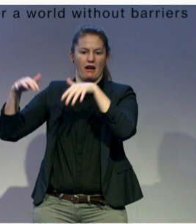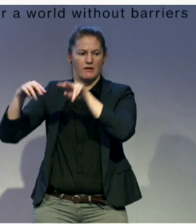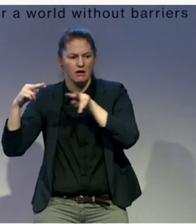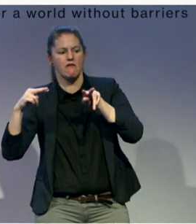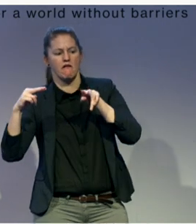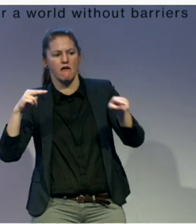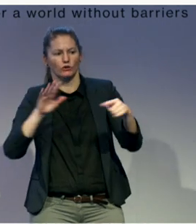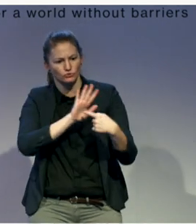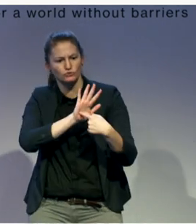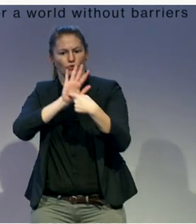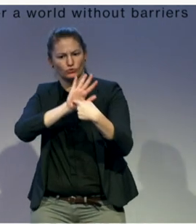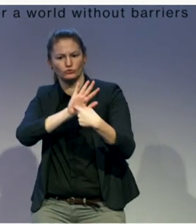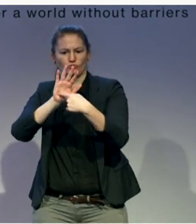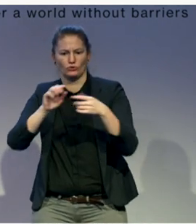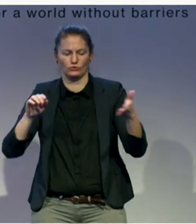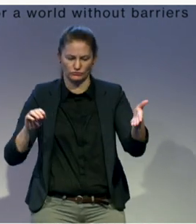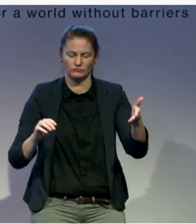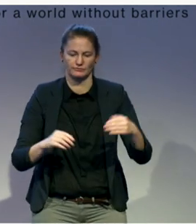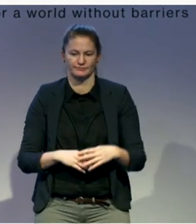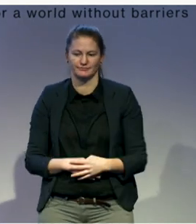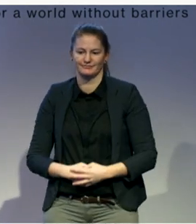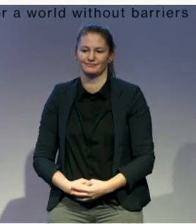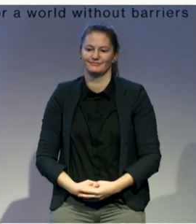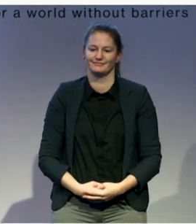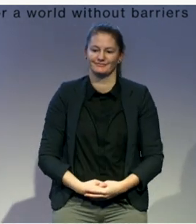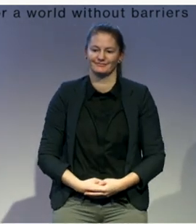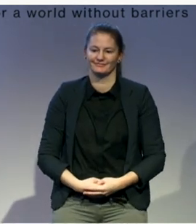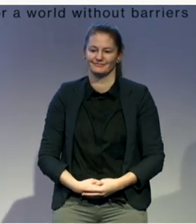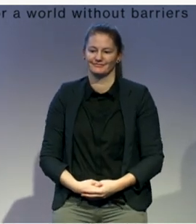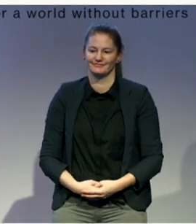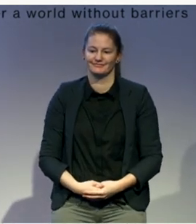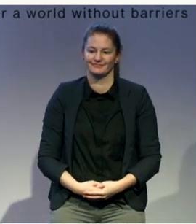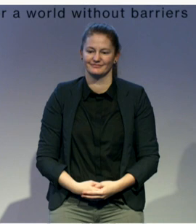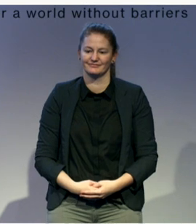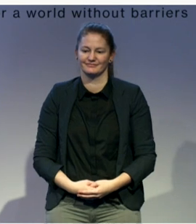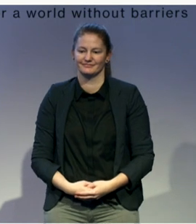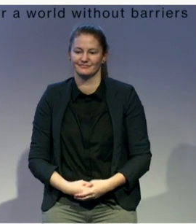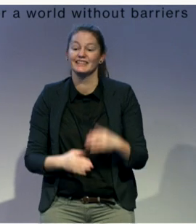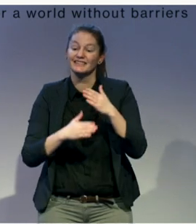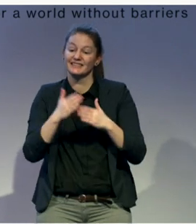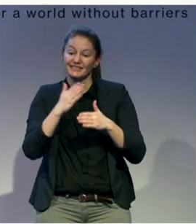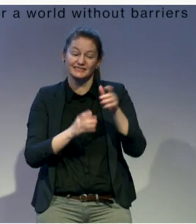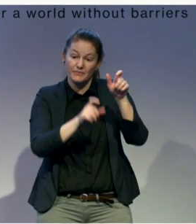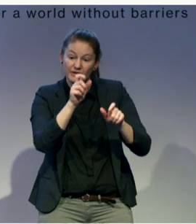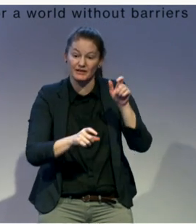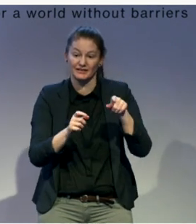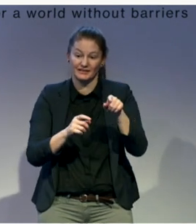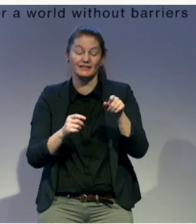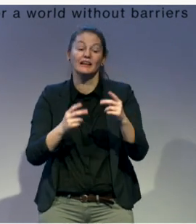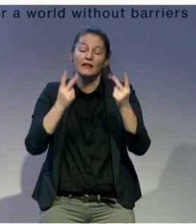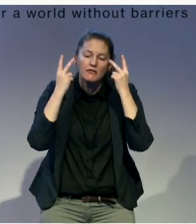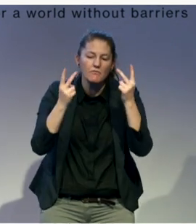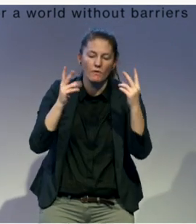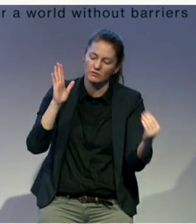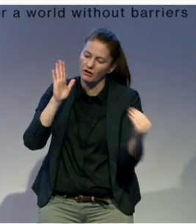representing organization, they pushed for the accommodation of disability issues within the constitution of the country. And then through